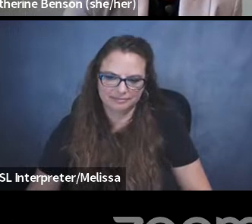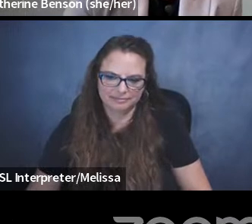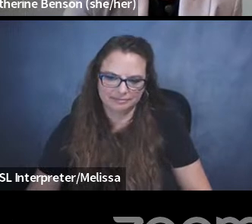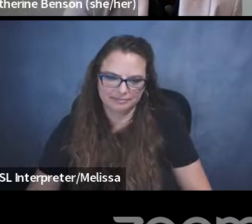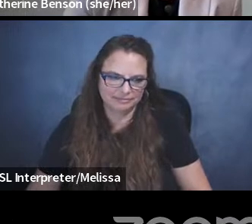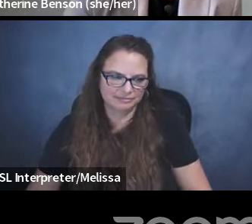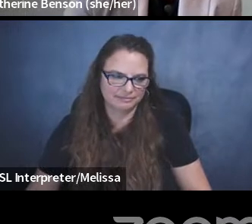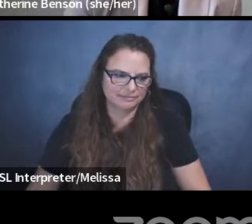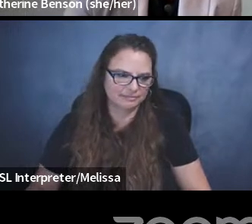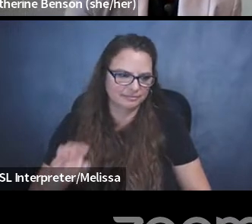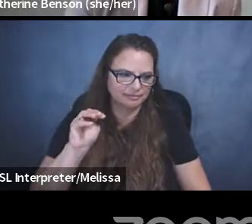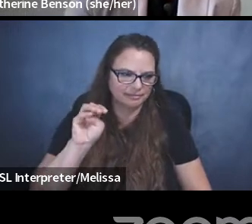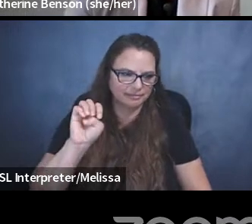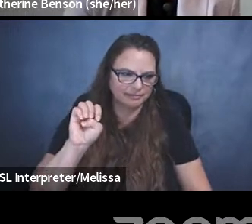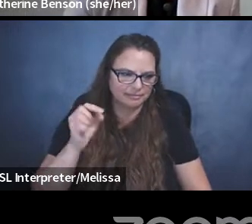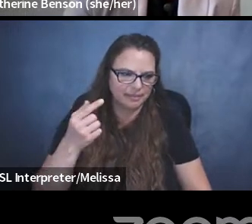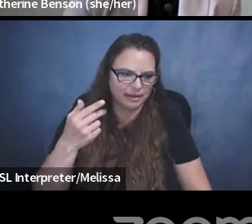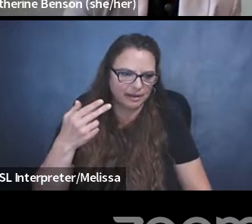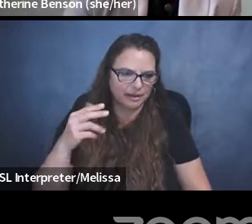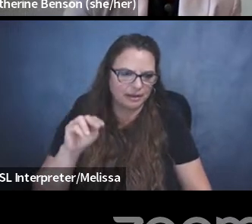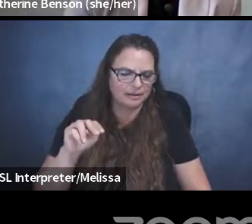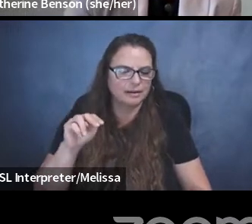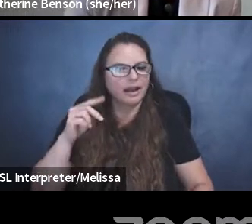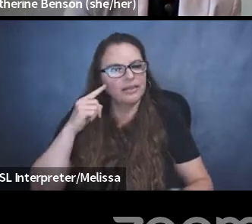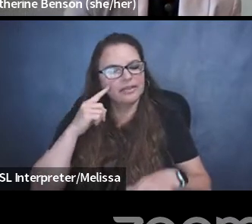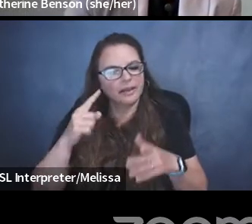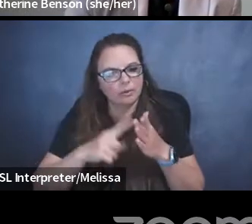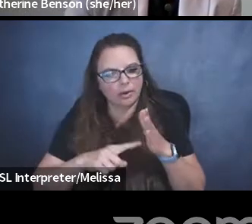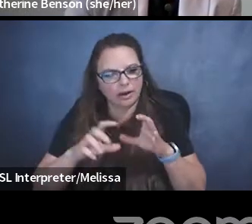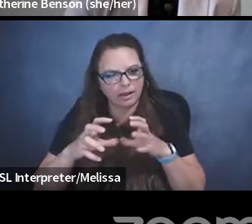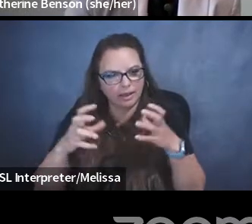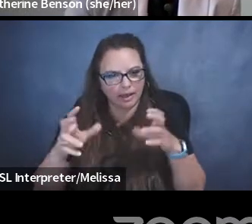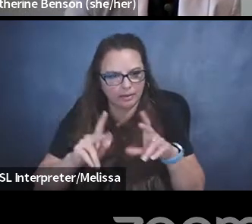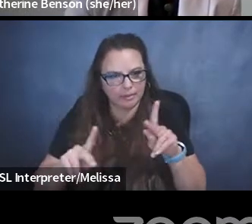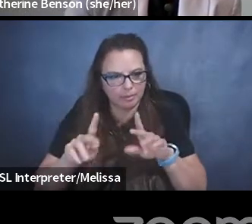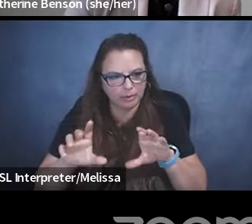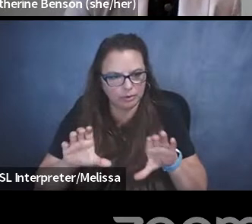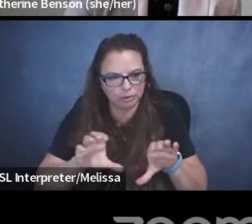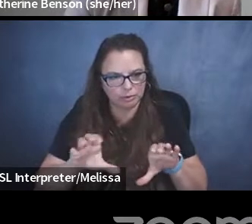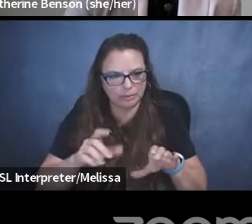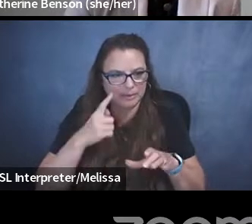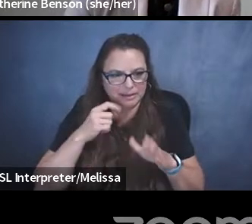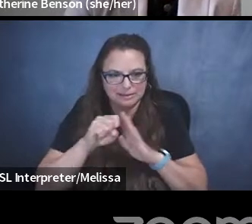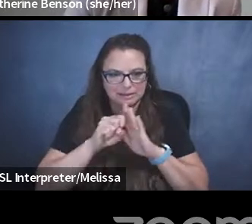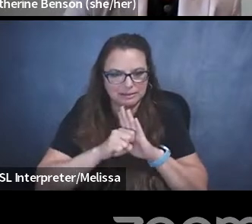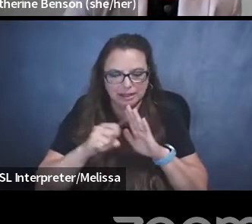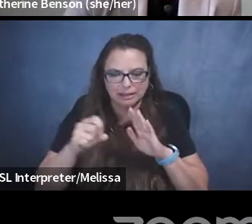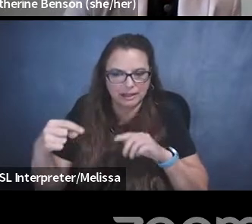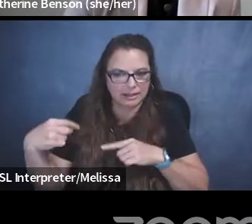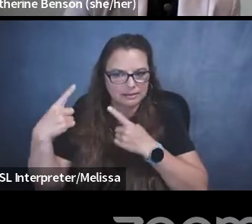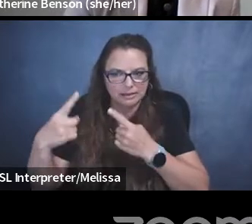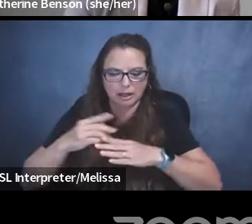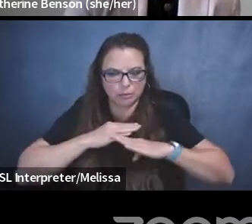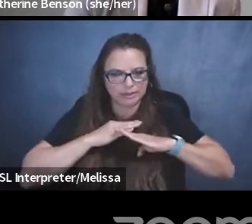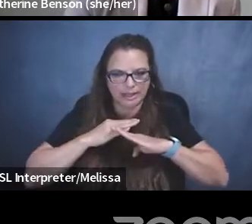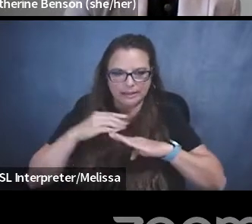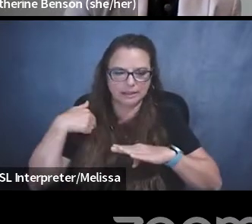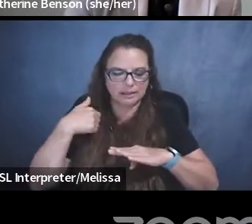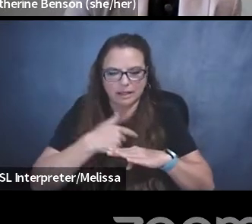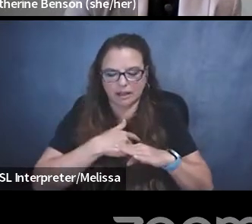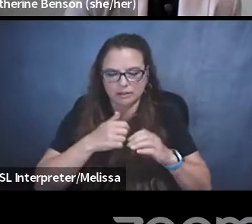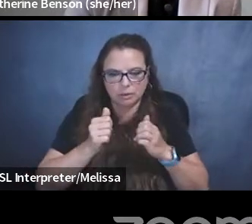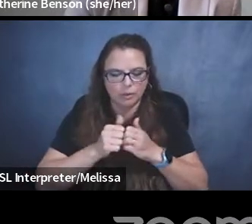Well, I think what a lot of people are doing, because the state really hasn't protected us well with their laws and the recourse